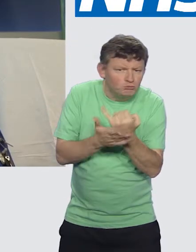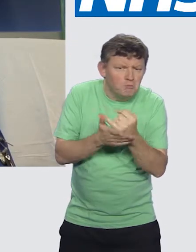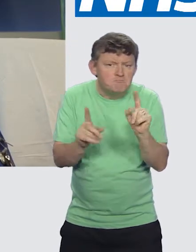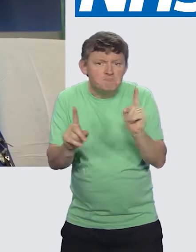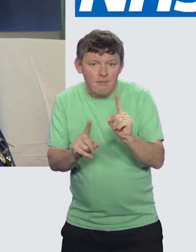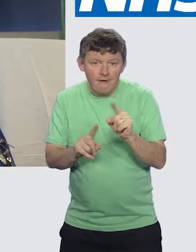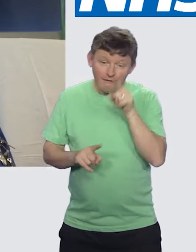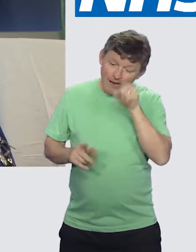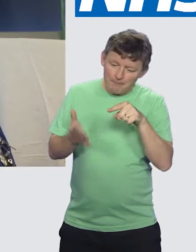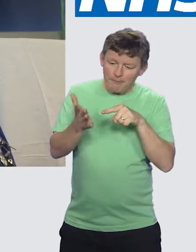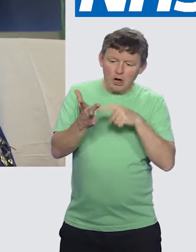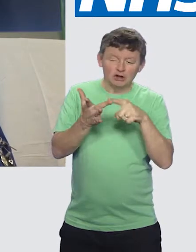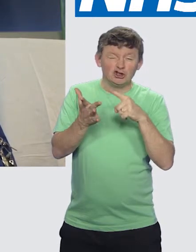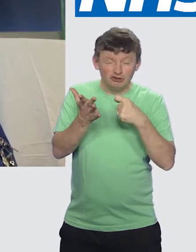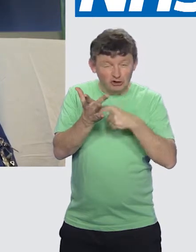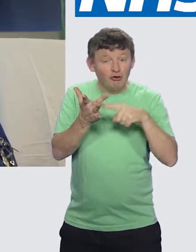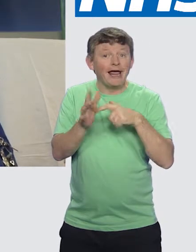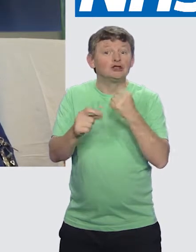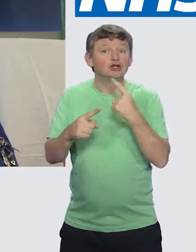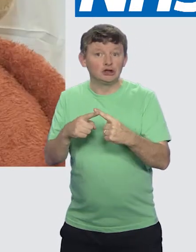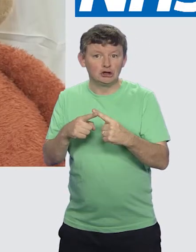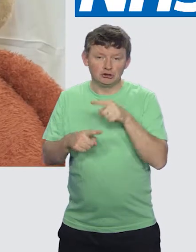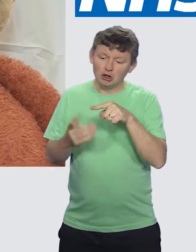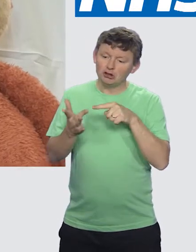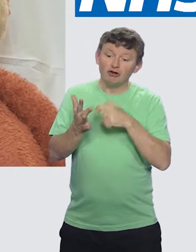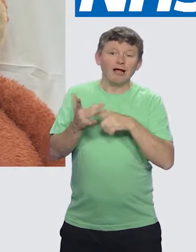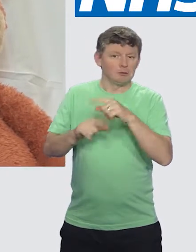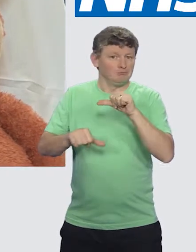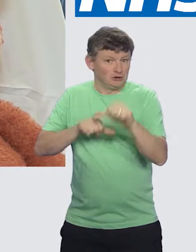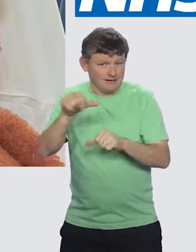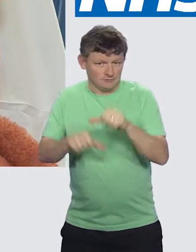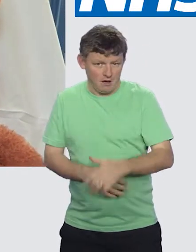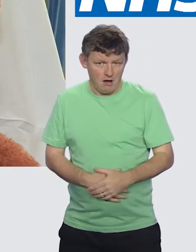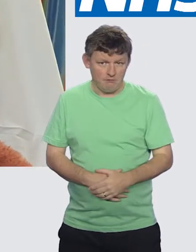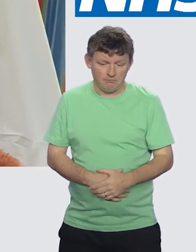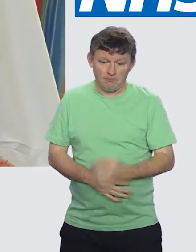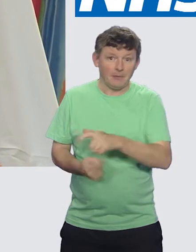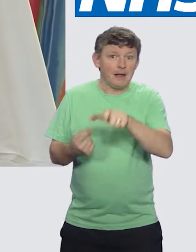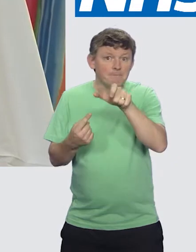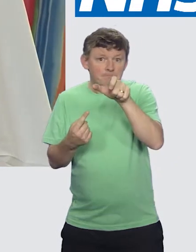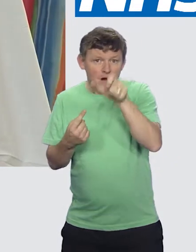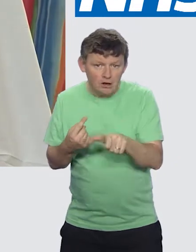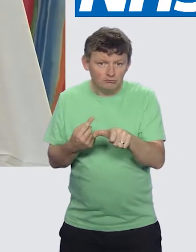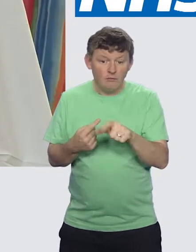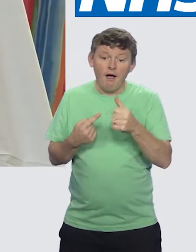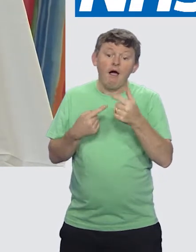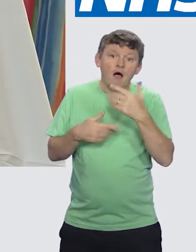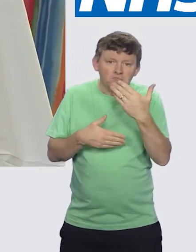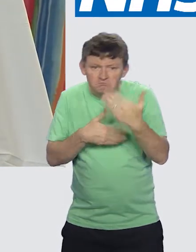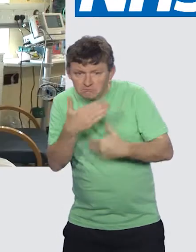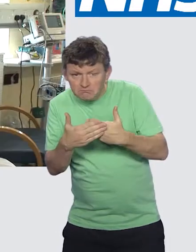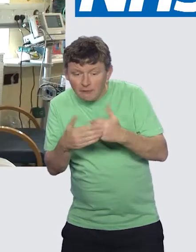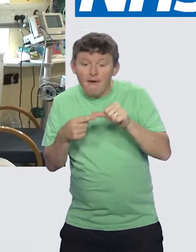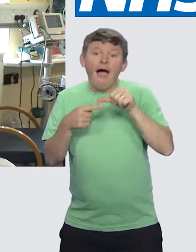that a triage, that's the triage process. When we see you as a patient, we'll, after the